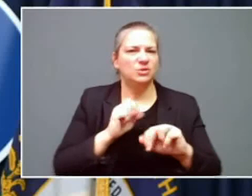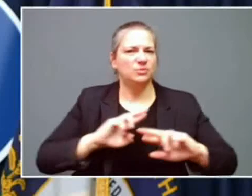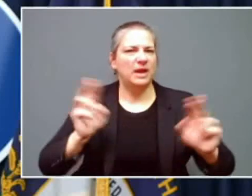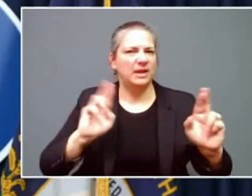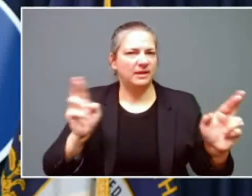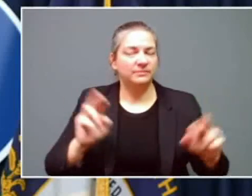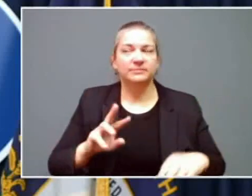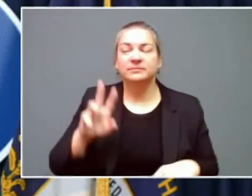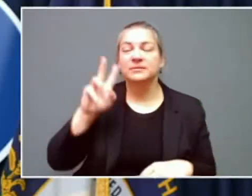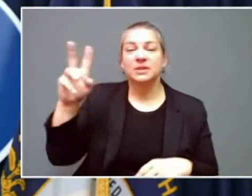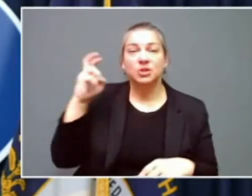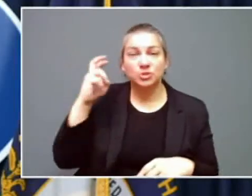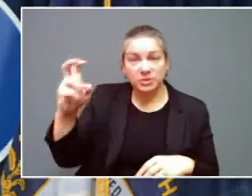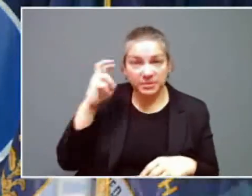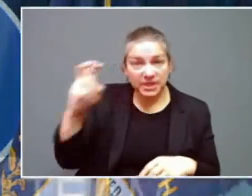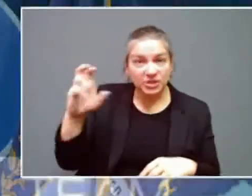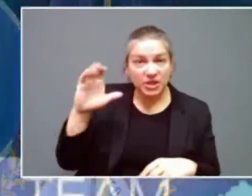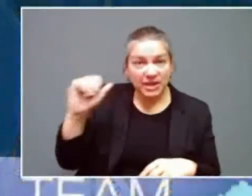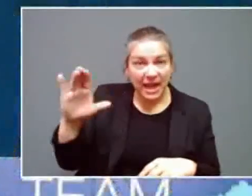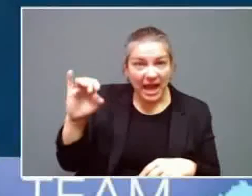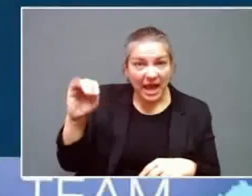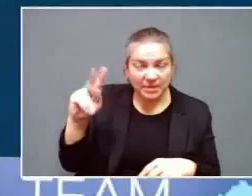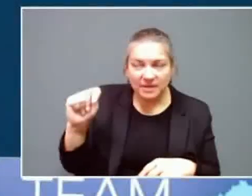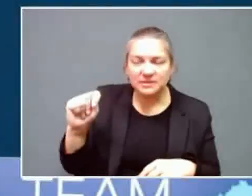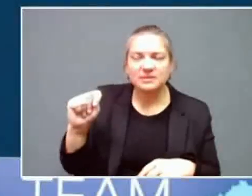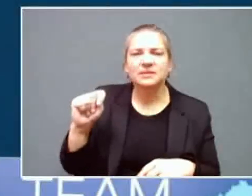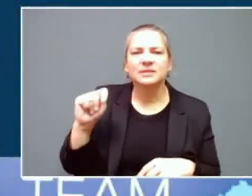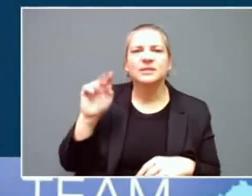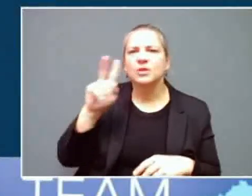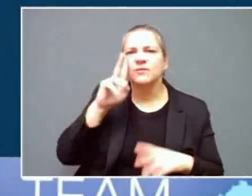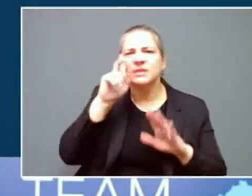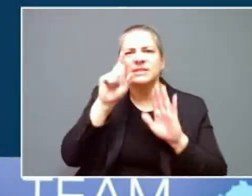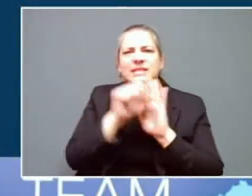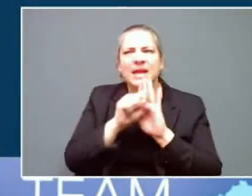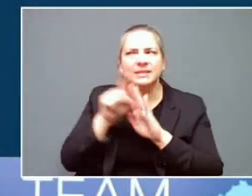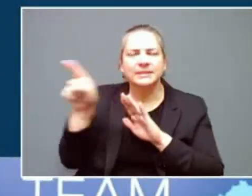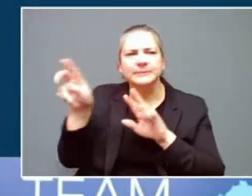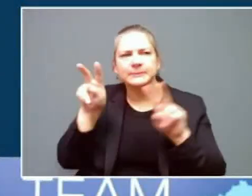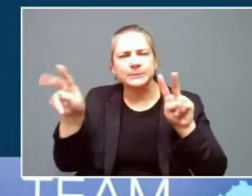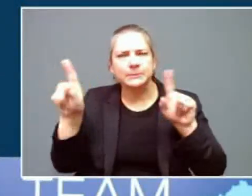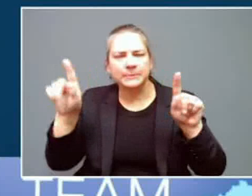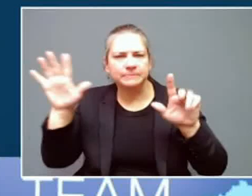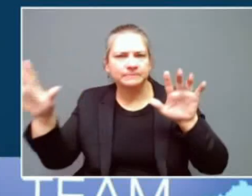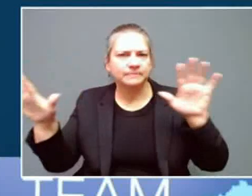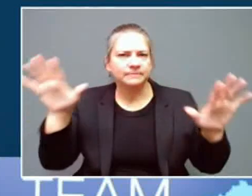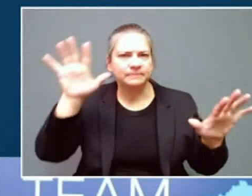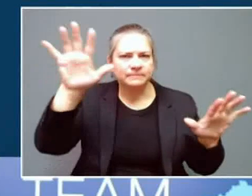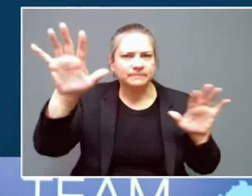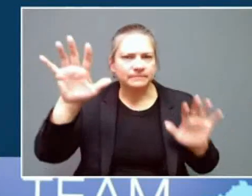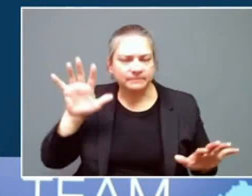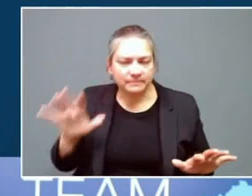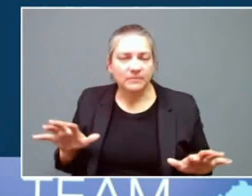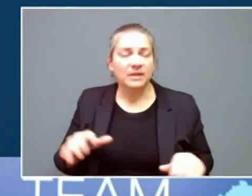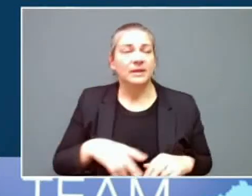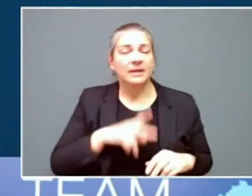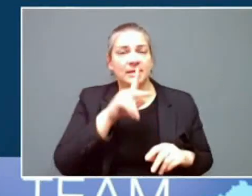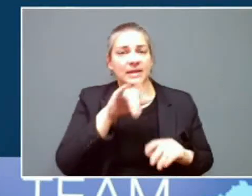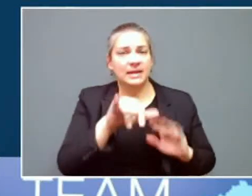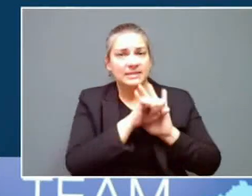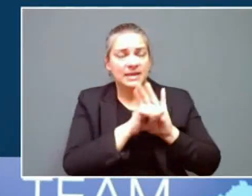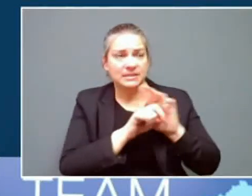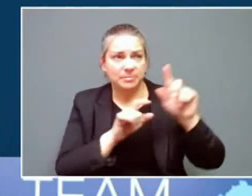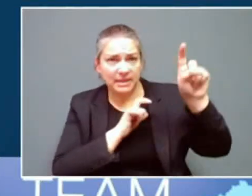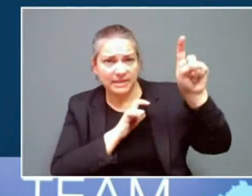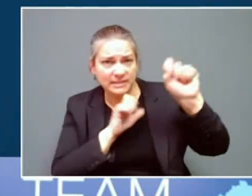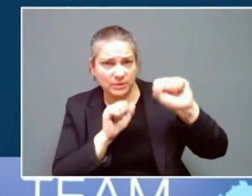cabinet key areas across the state, and we'll be bringing together Kentucky State Police, the